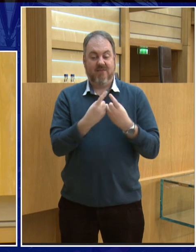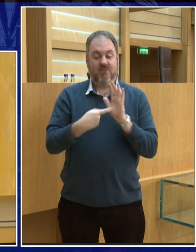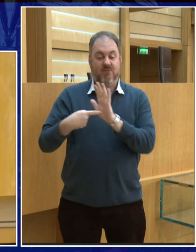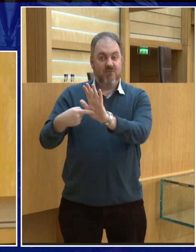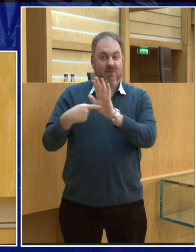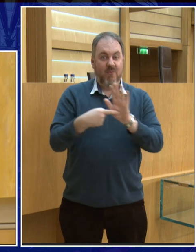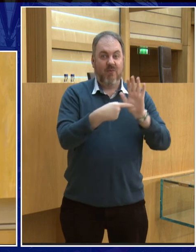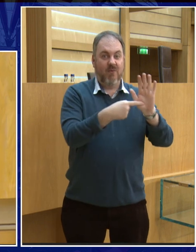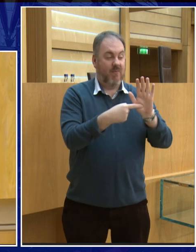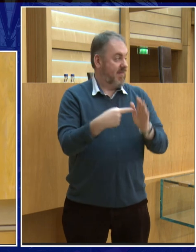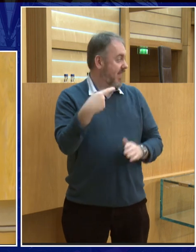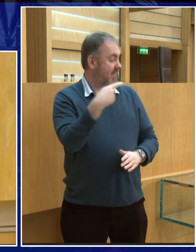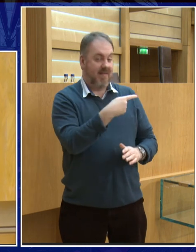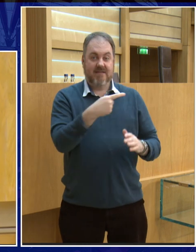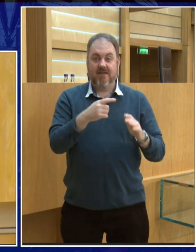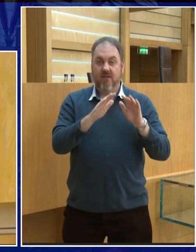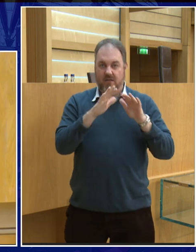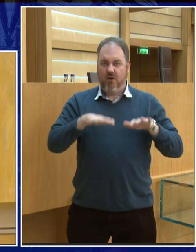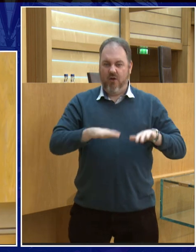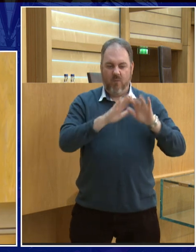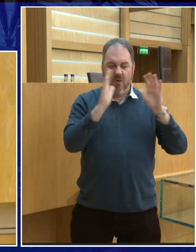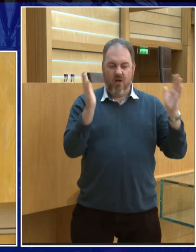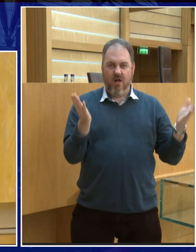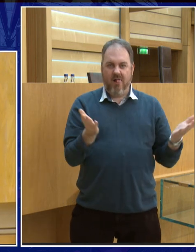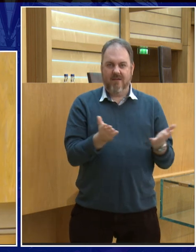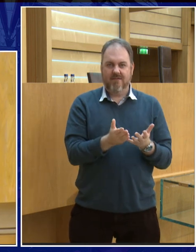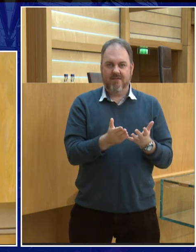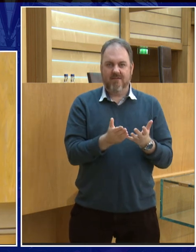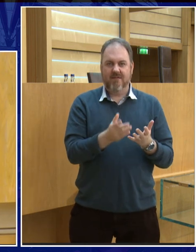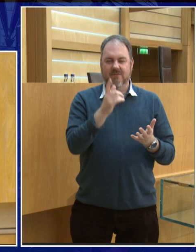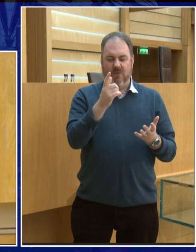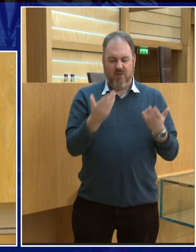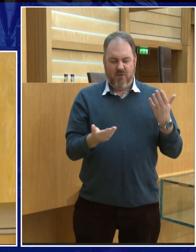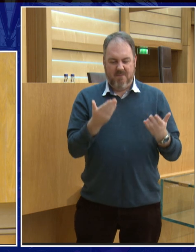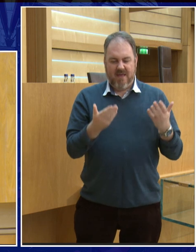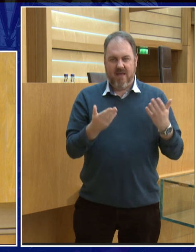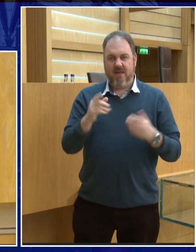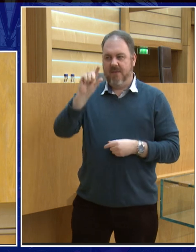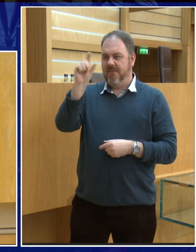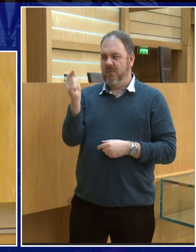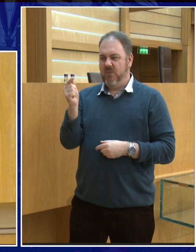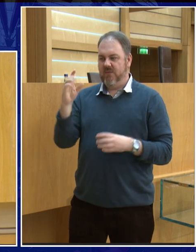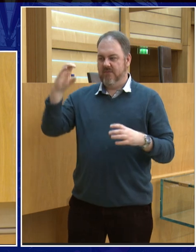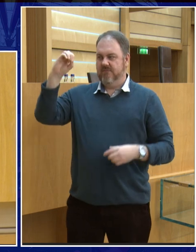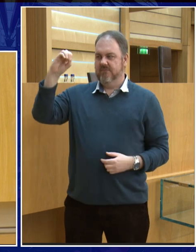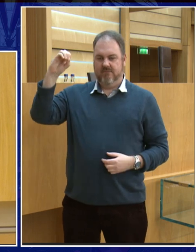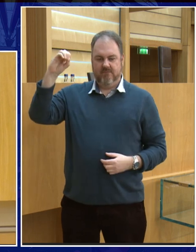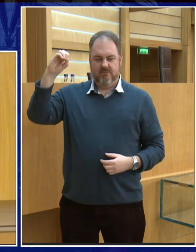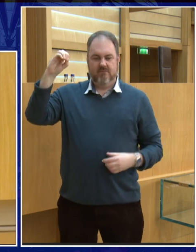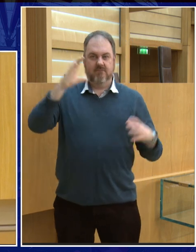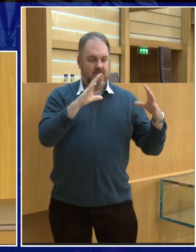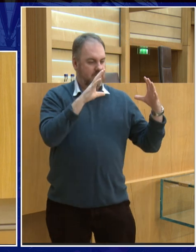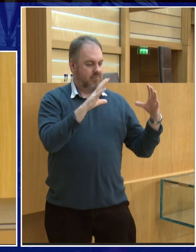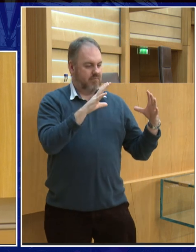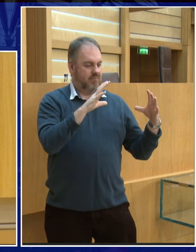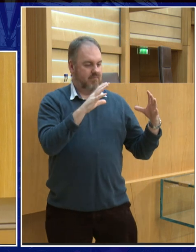as you might recognize, is the world. Now, if I look at the world, how big is the moon? So, if this is Earth, then the moon is about this size.